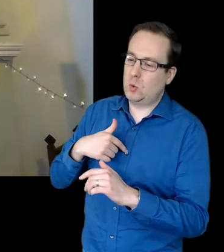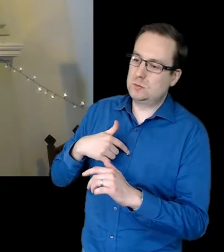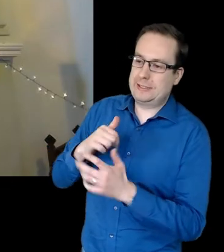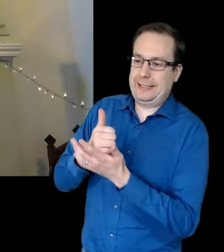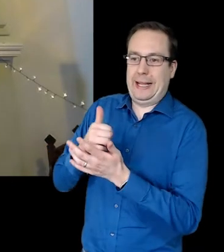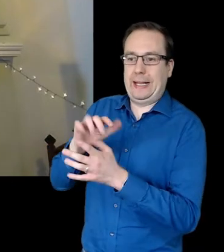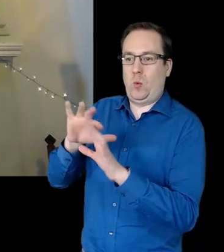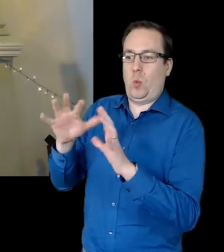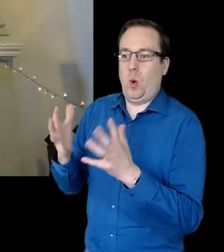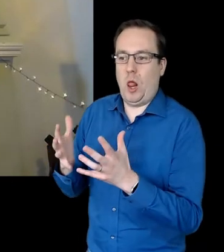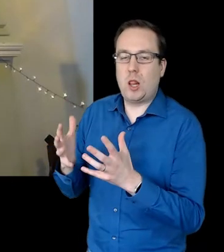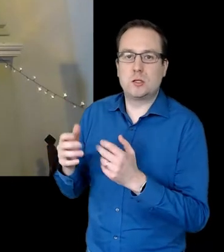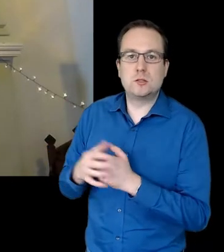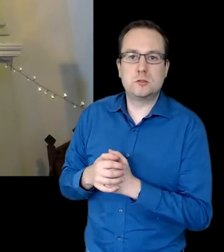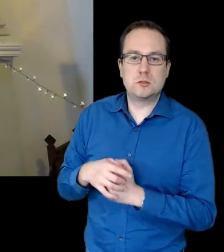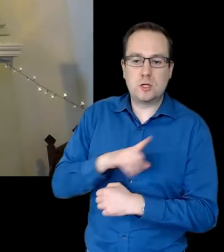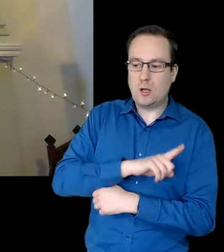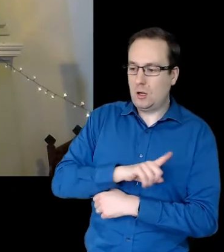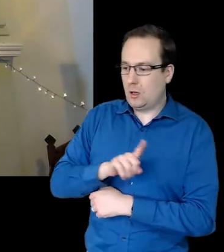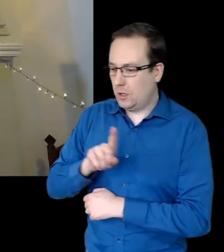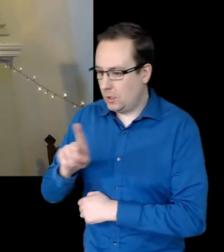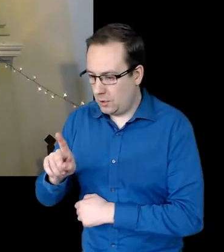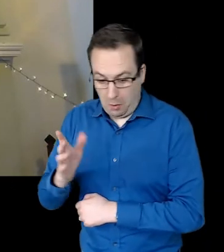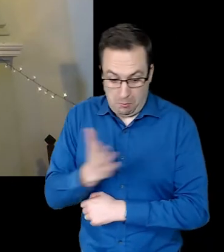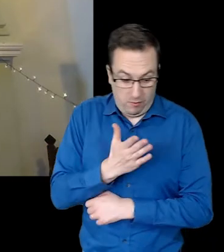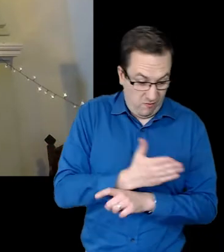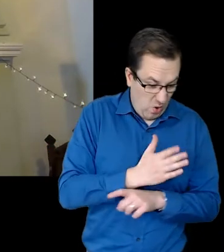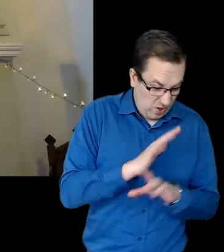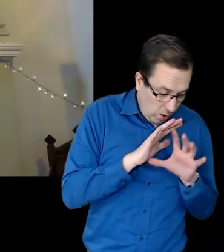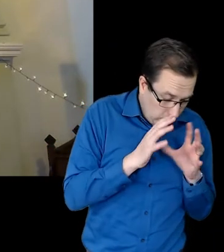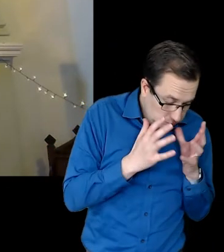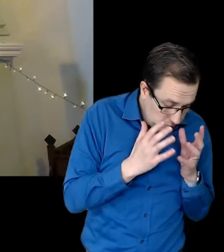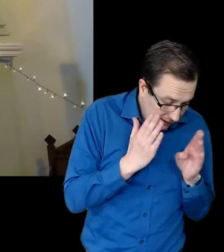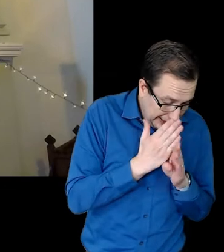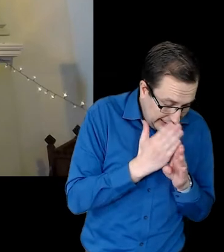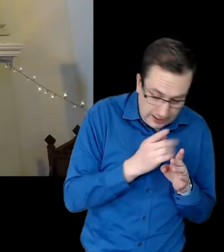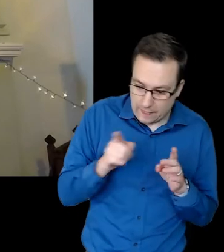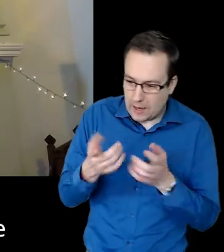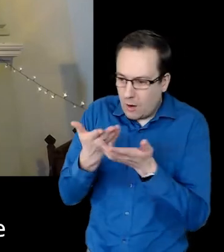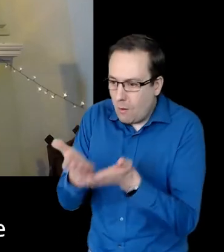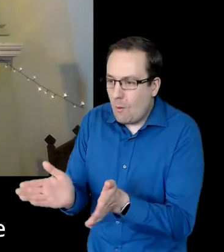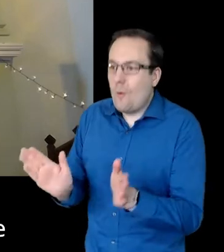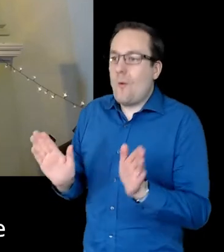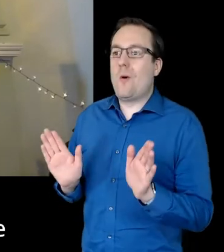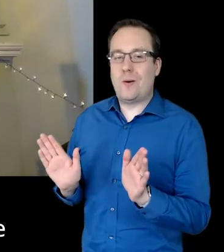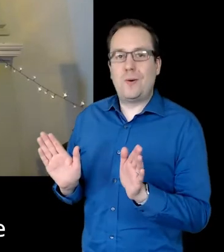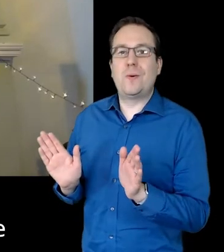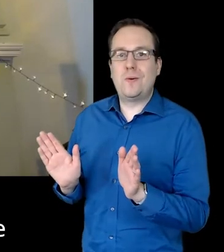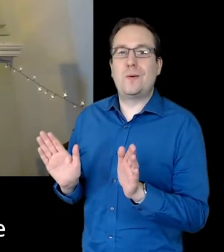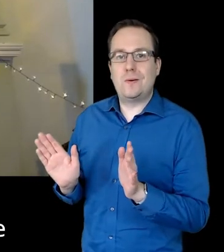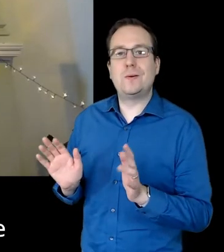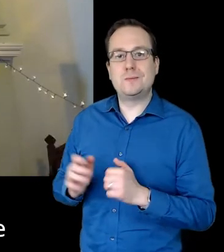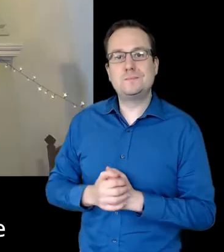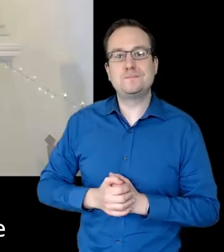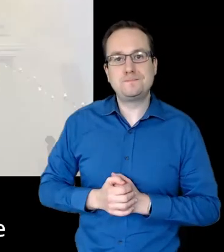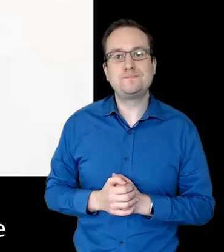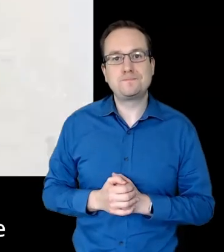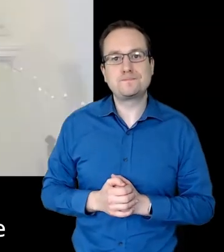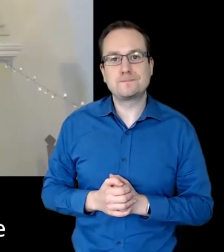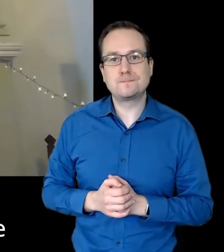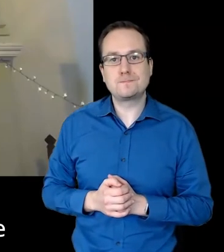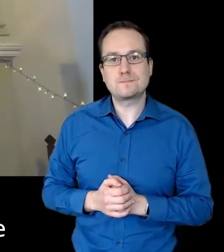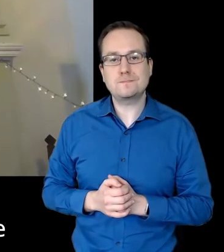A world neither so small. Nor so isolated. Nor so hidden. As the modern image of the closet implies.